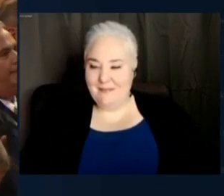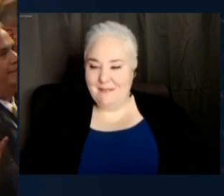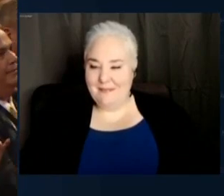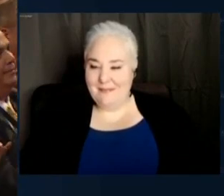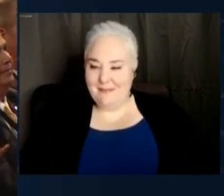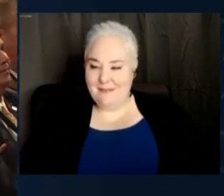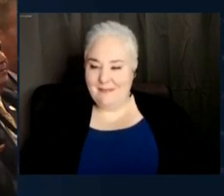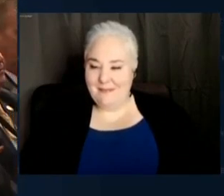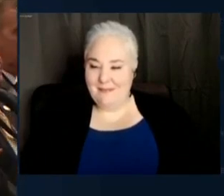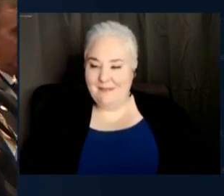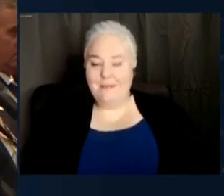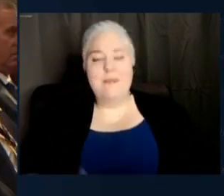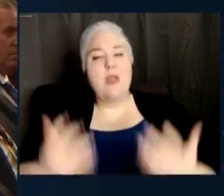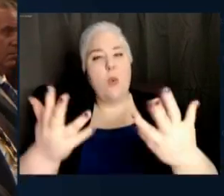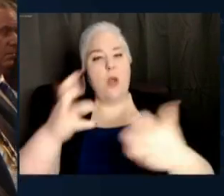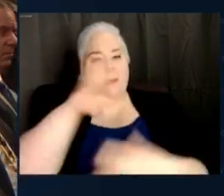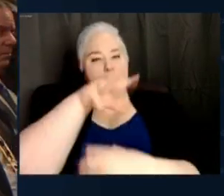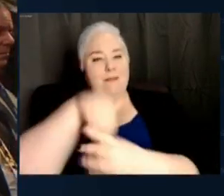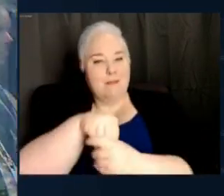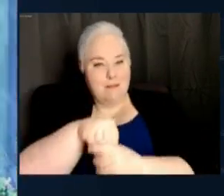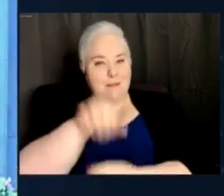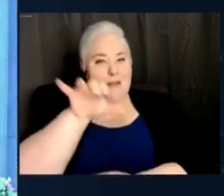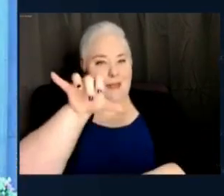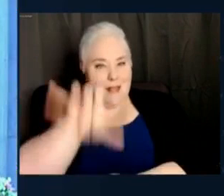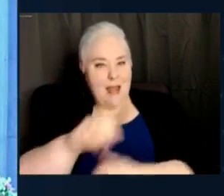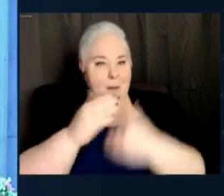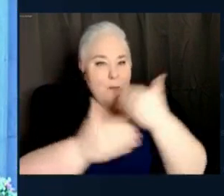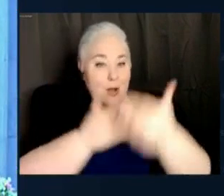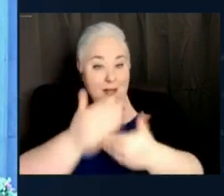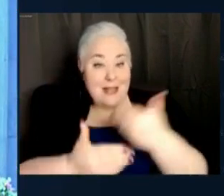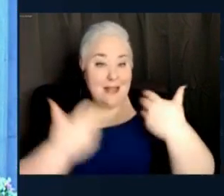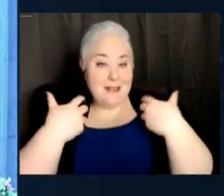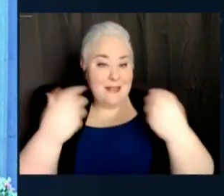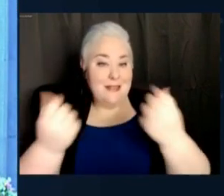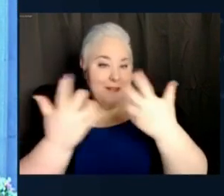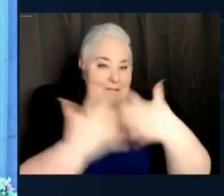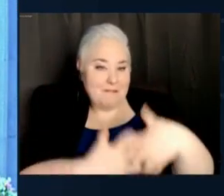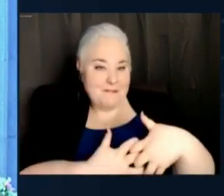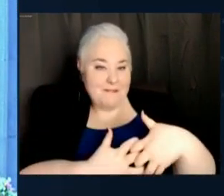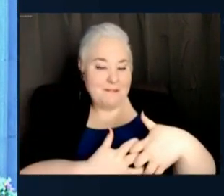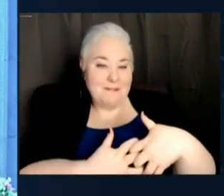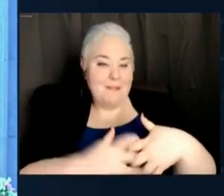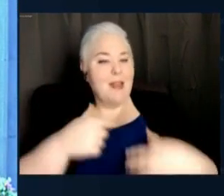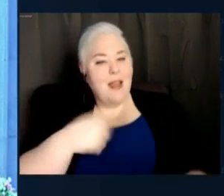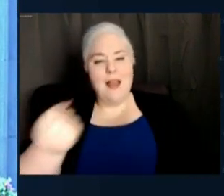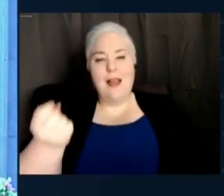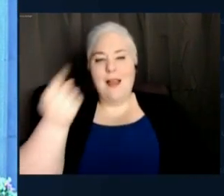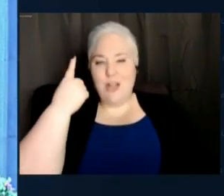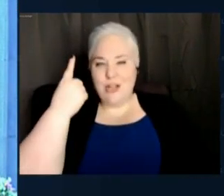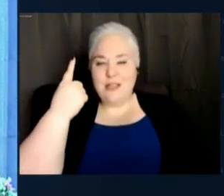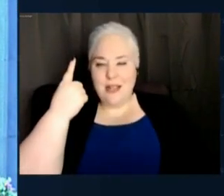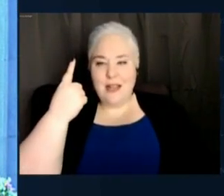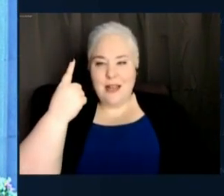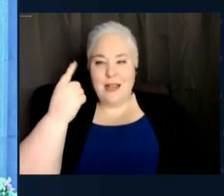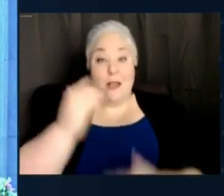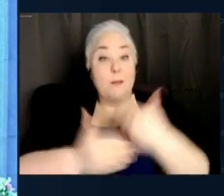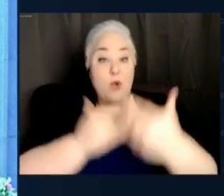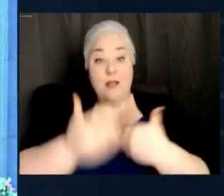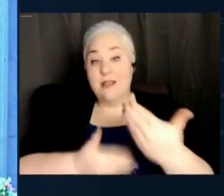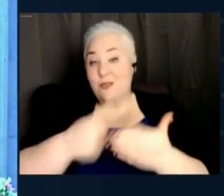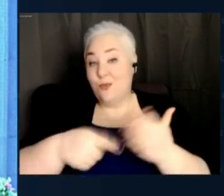I want to be a part of that healing process. I do. I understand what the process needs.